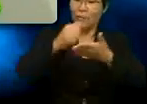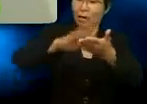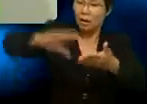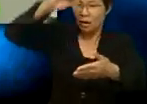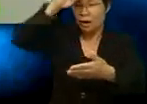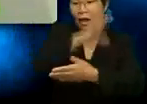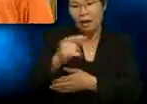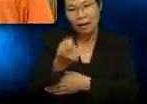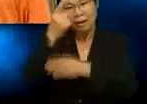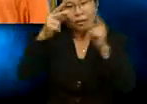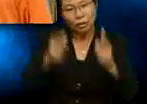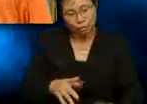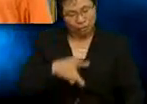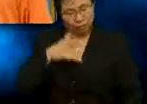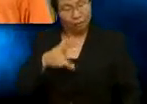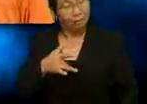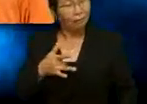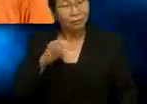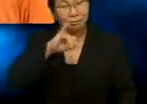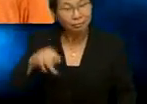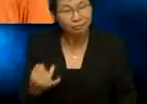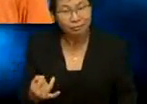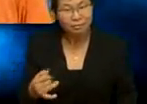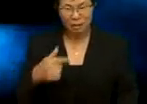human feelings. Me?